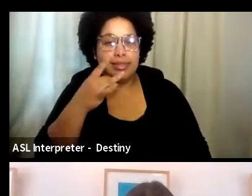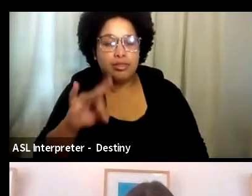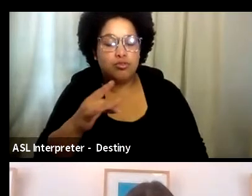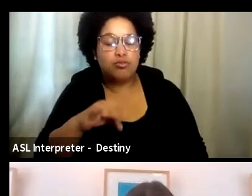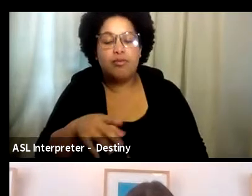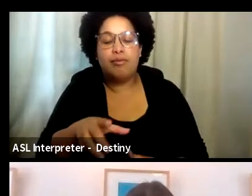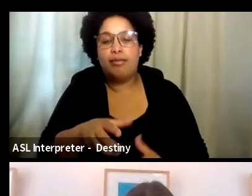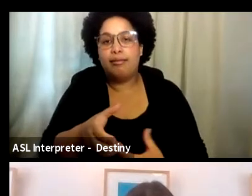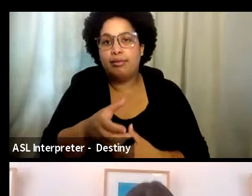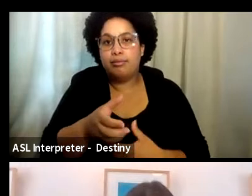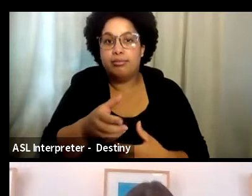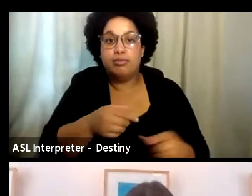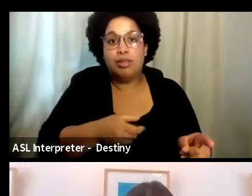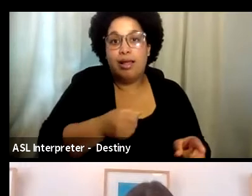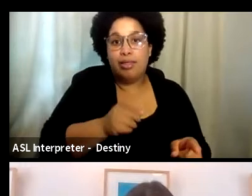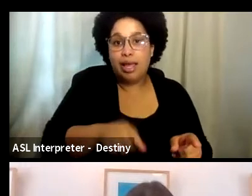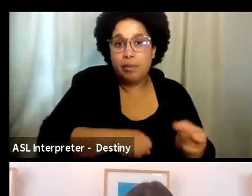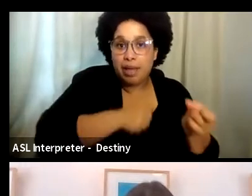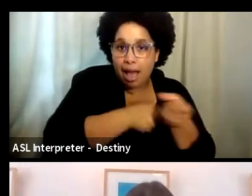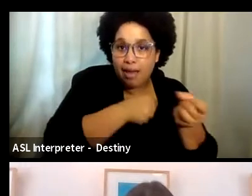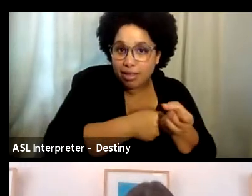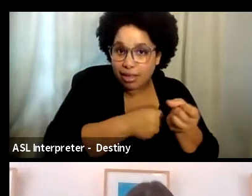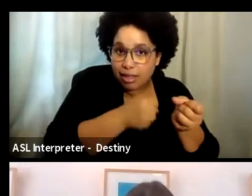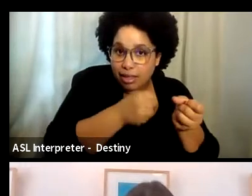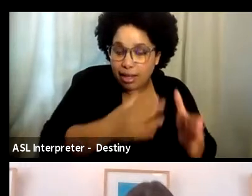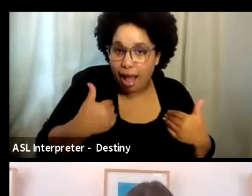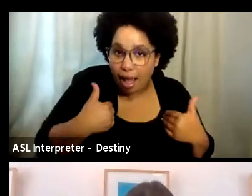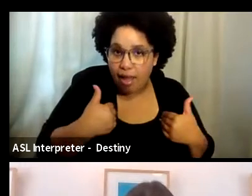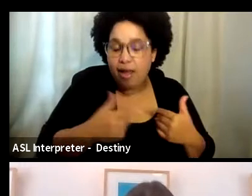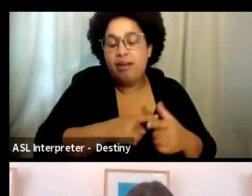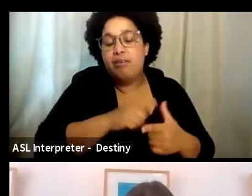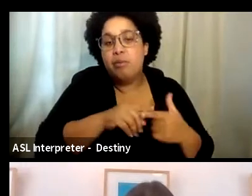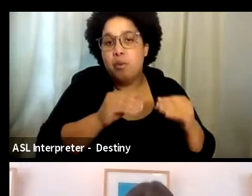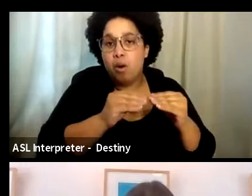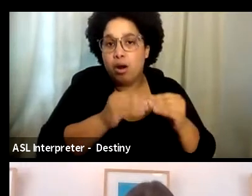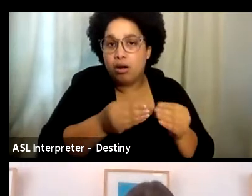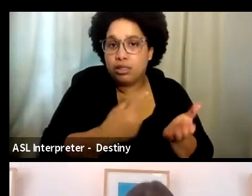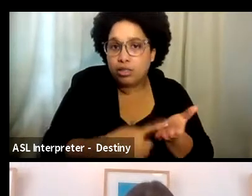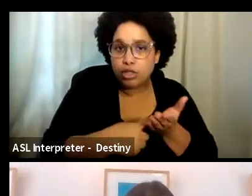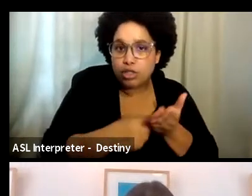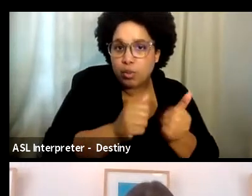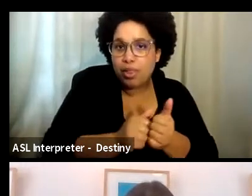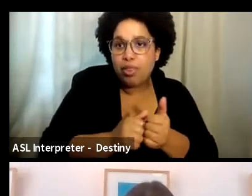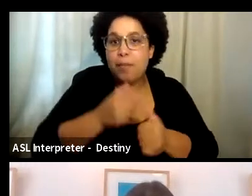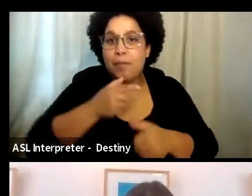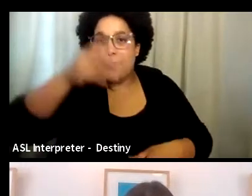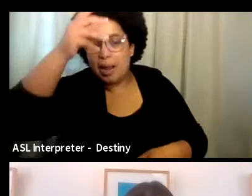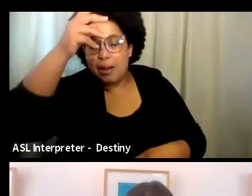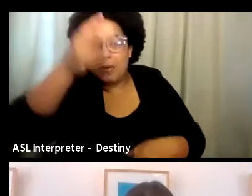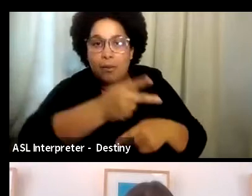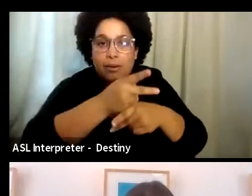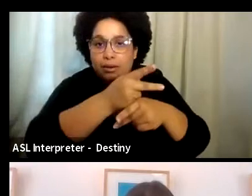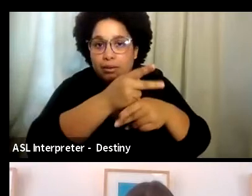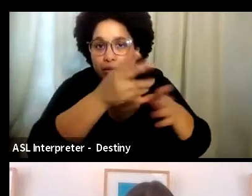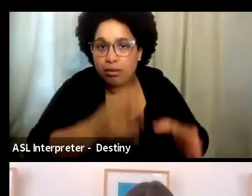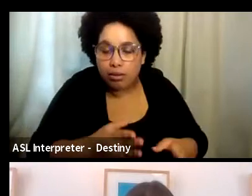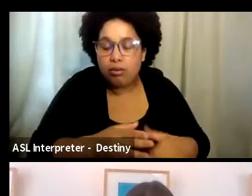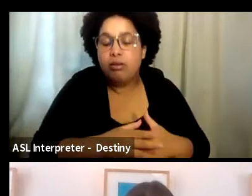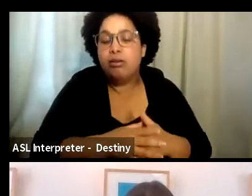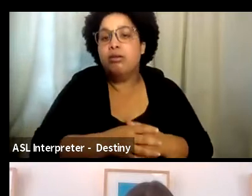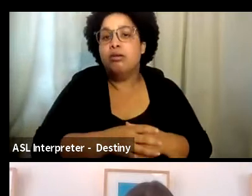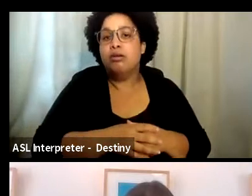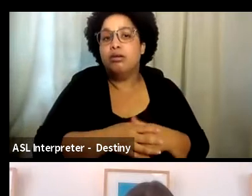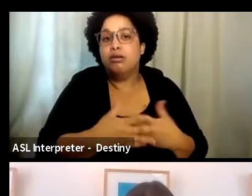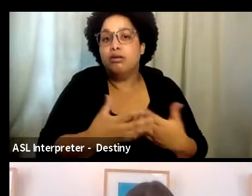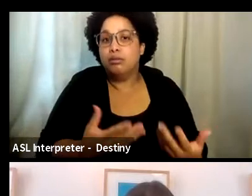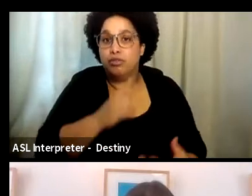minor gets to also be advocated for. There's more conversations also with their, uh, guardian as well as them, uh, just to make sure